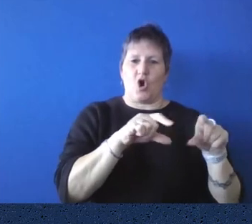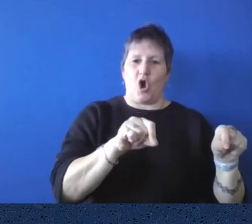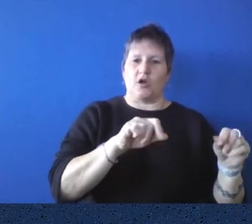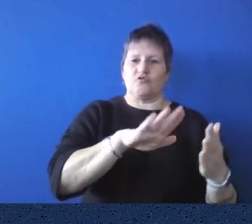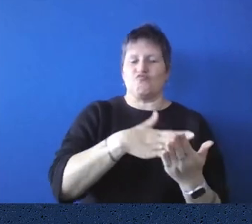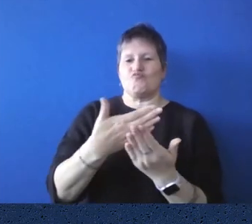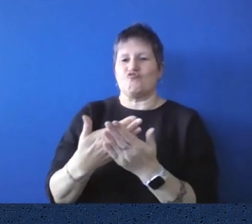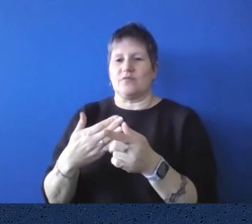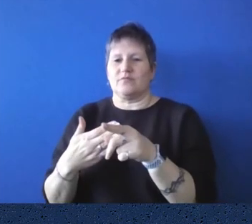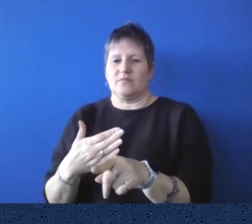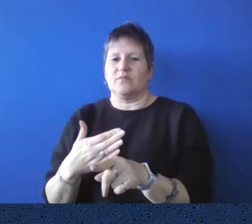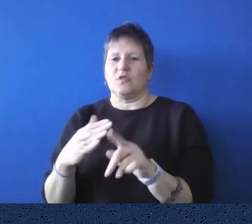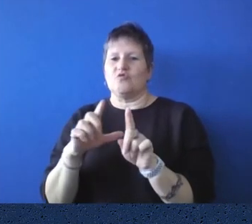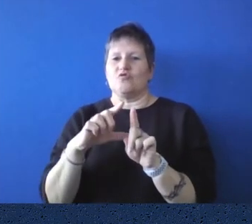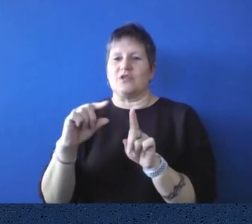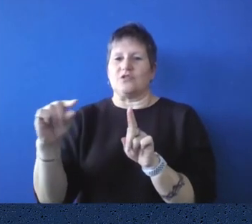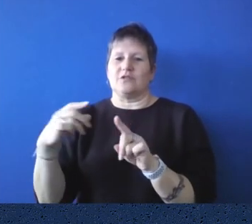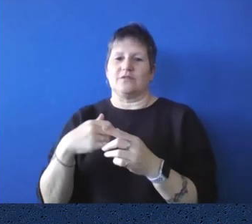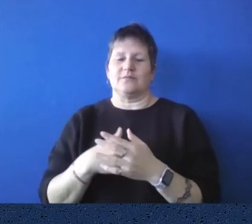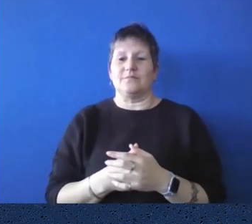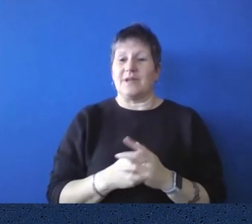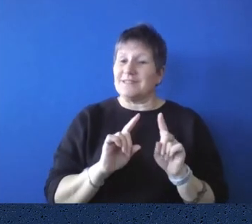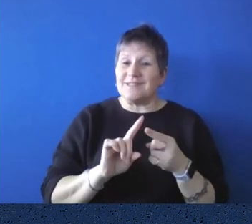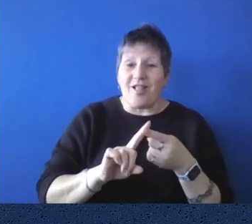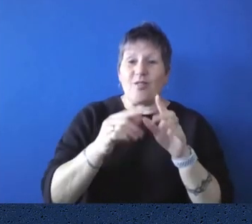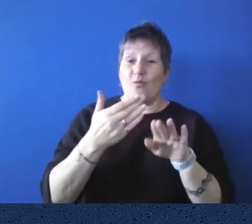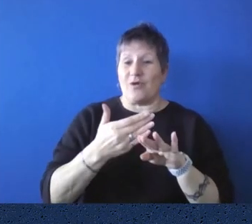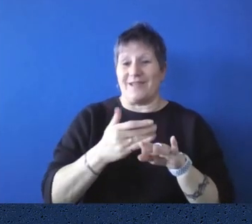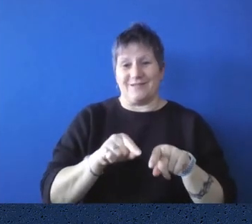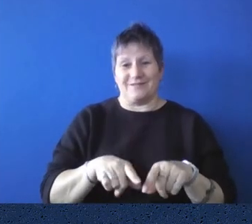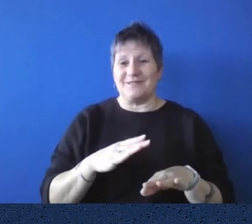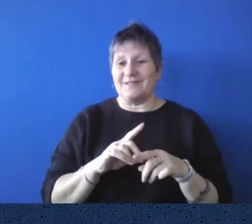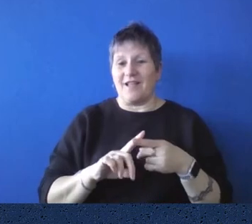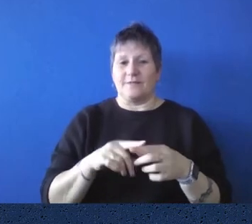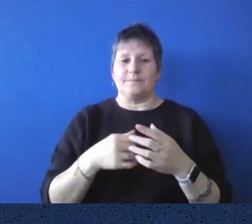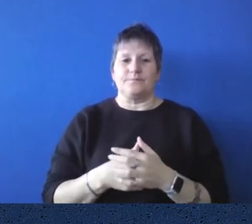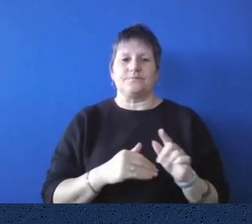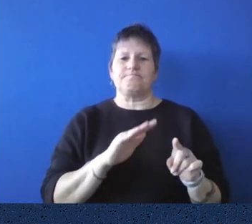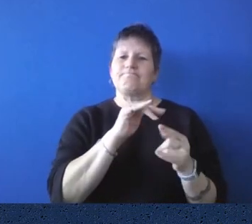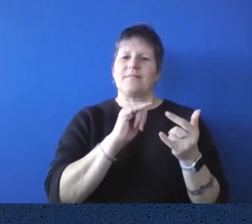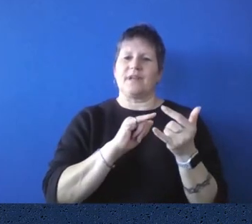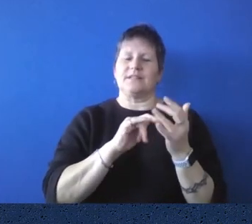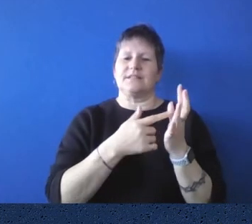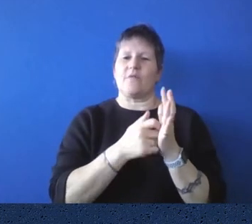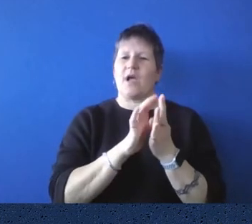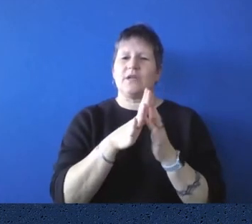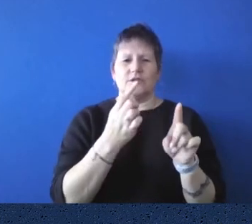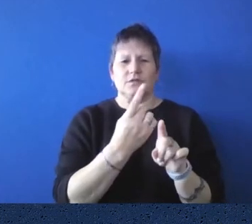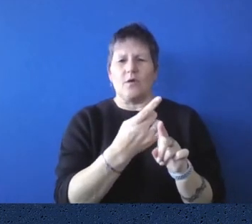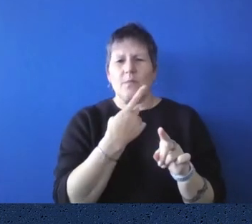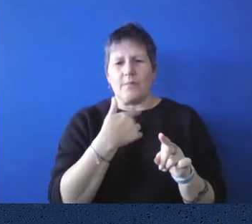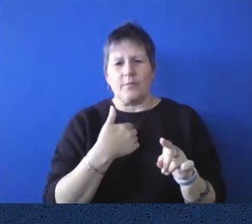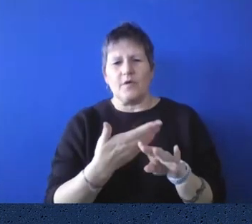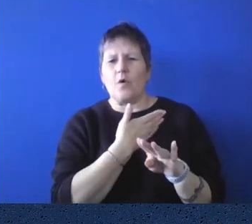here. I love this place. And so Sarah, uh, you talked about the, the newspaper from John Pascoe Faulkner. What are some of the other